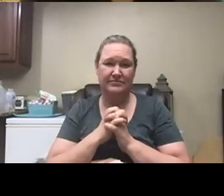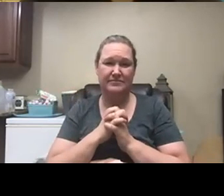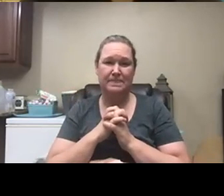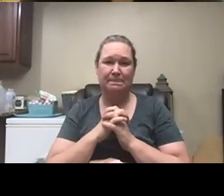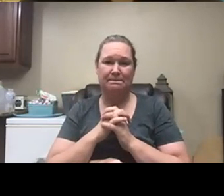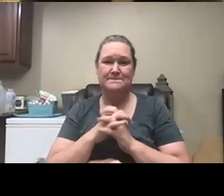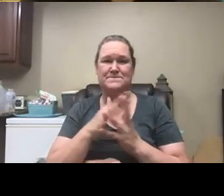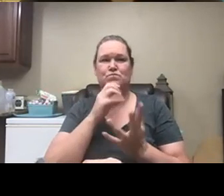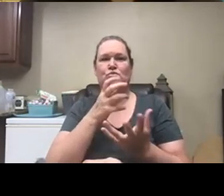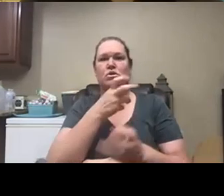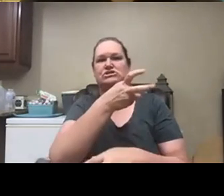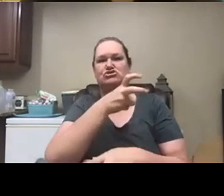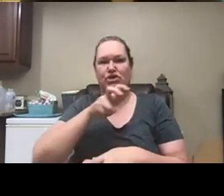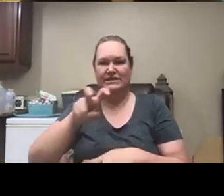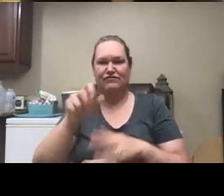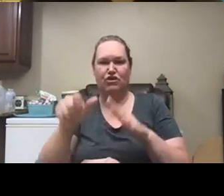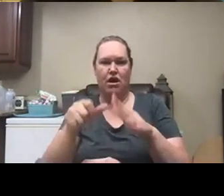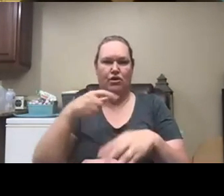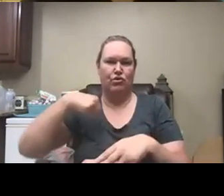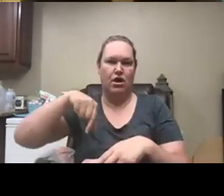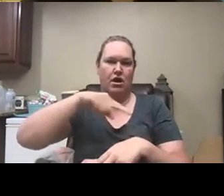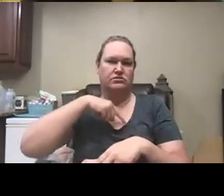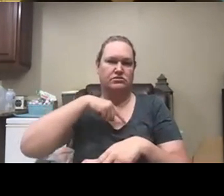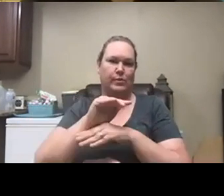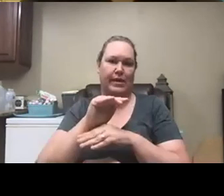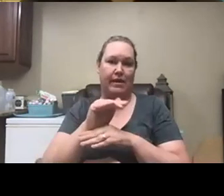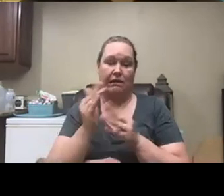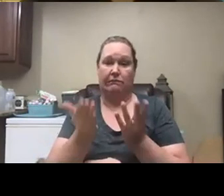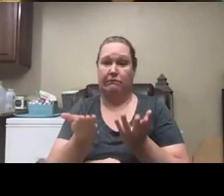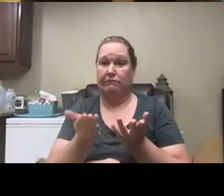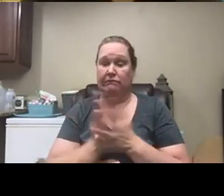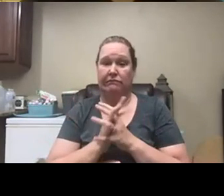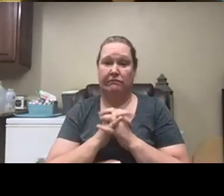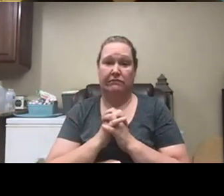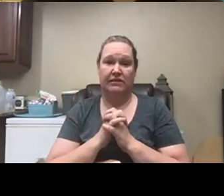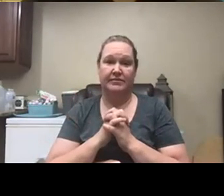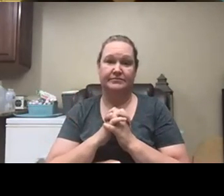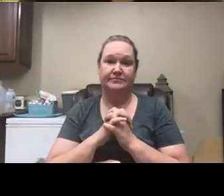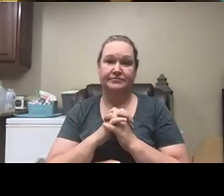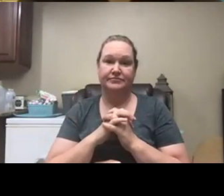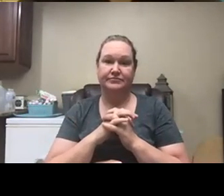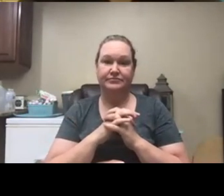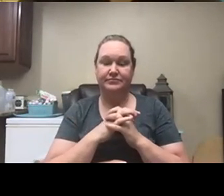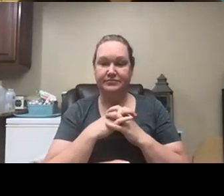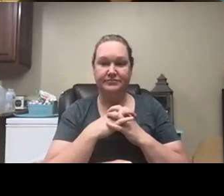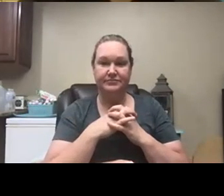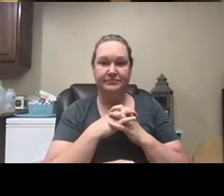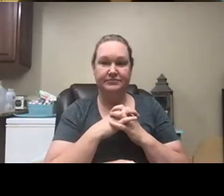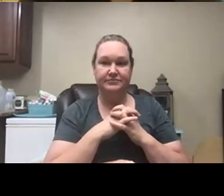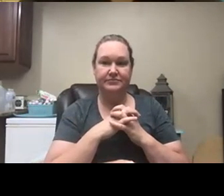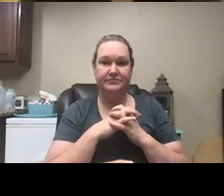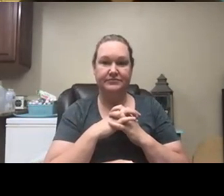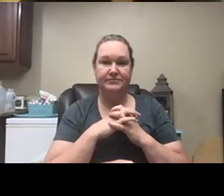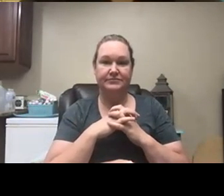before i would call them or how to how to transfer her to be under my leg since she has no